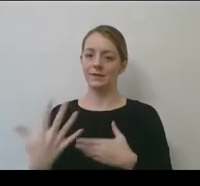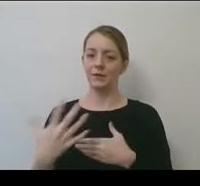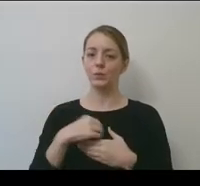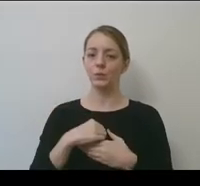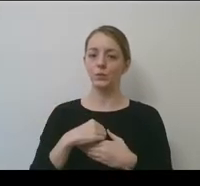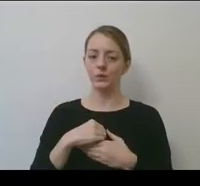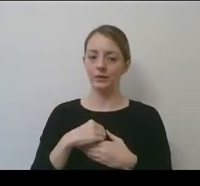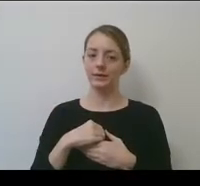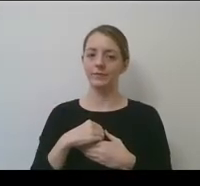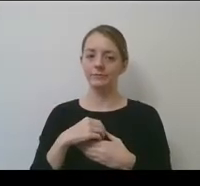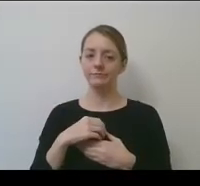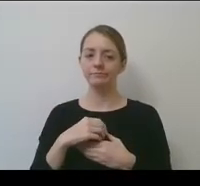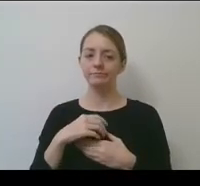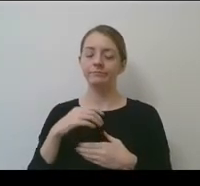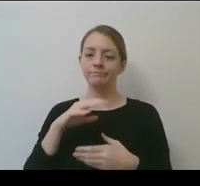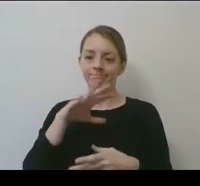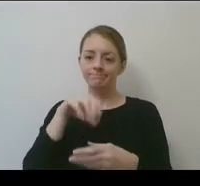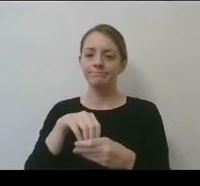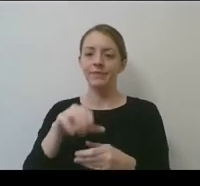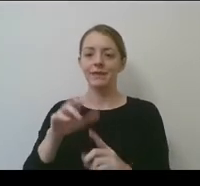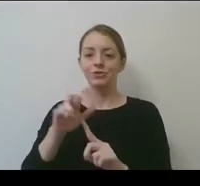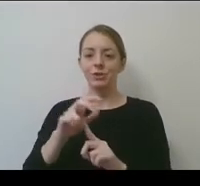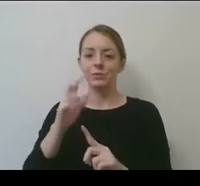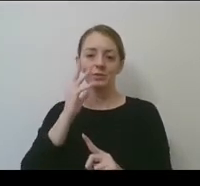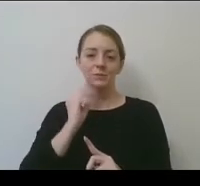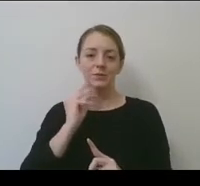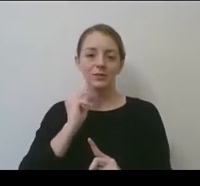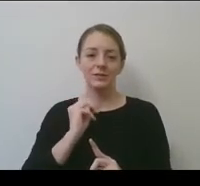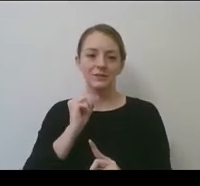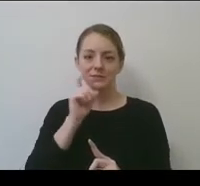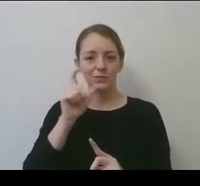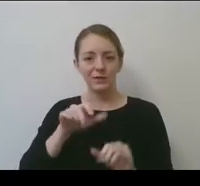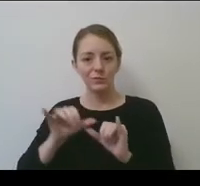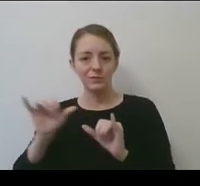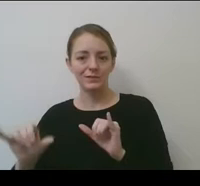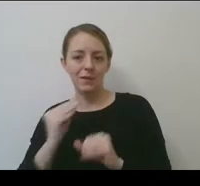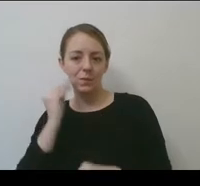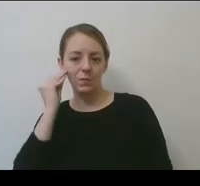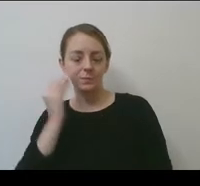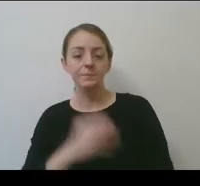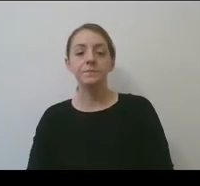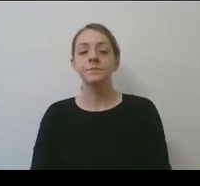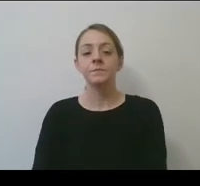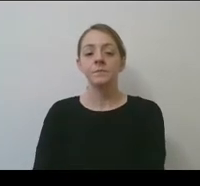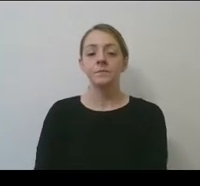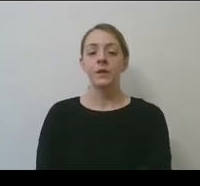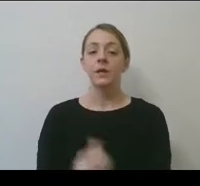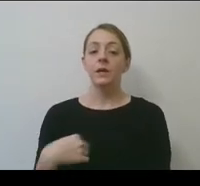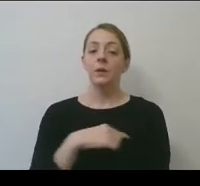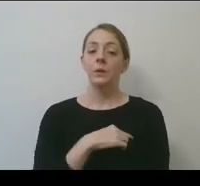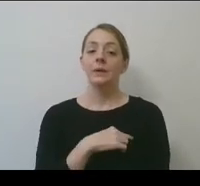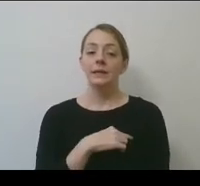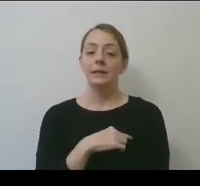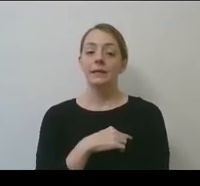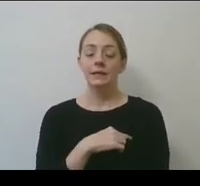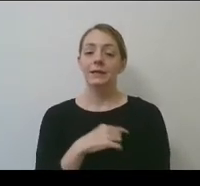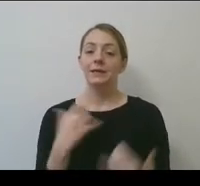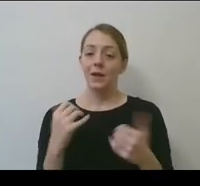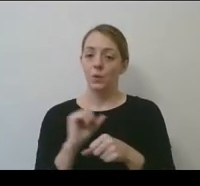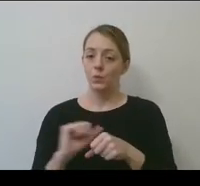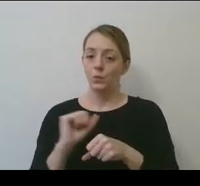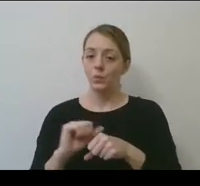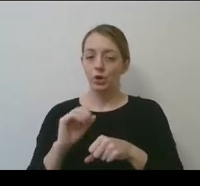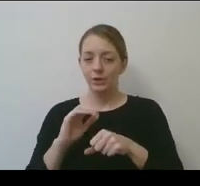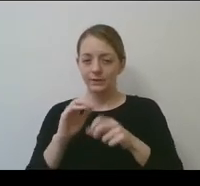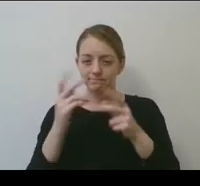a part of those championship experiences and quite frankly, not, not be left at home. um, and then finally, um, we, we're, we're working on the details of